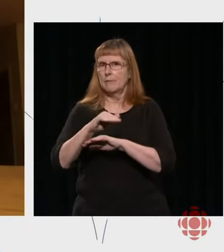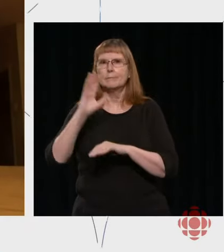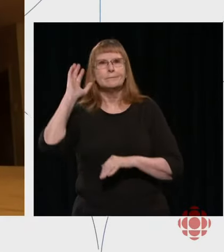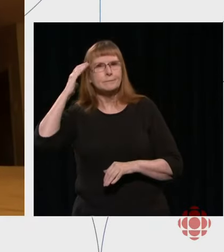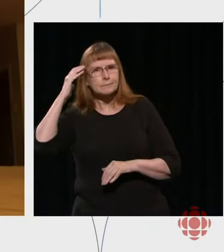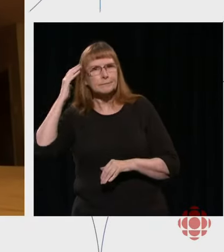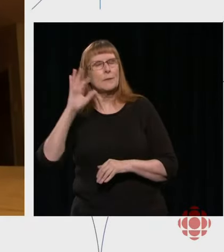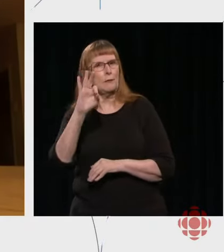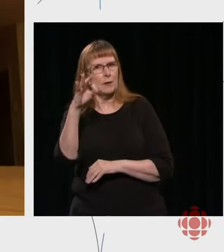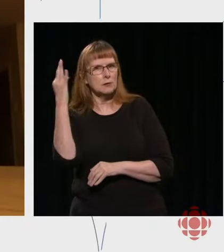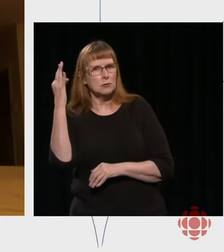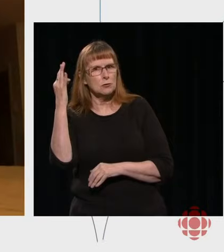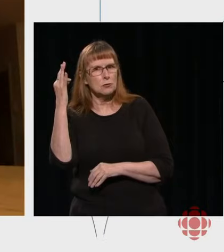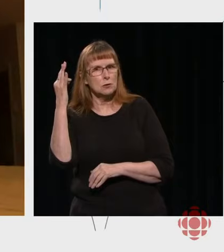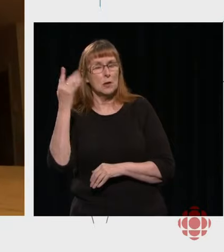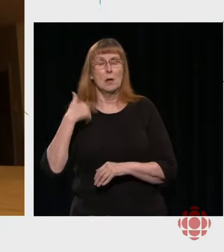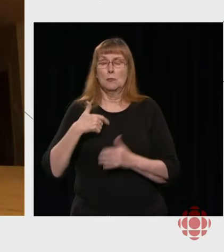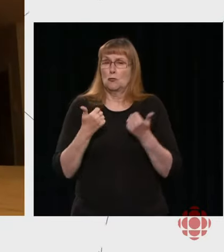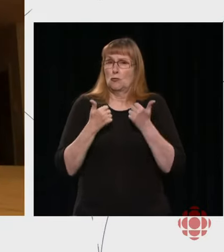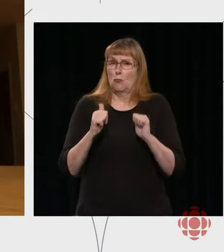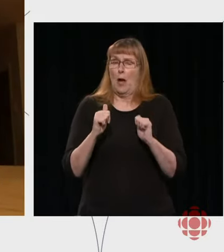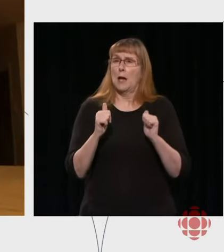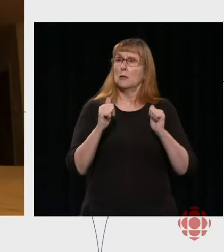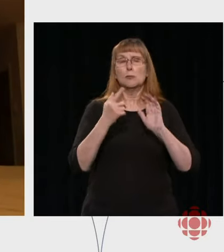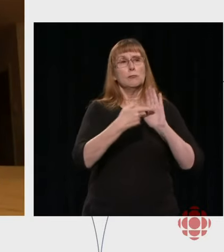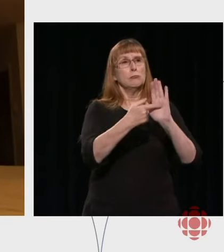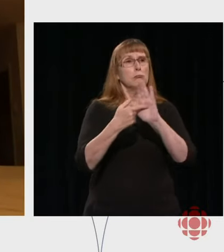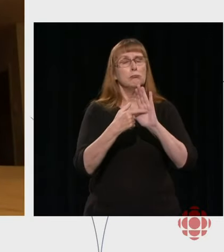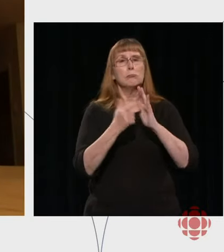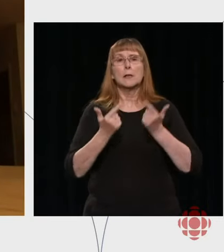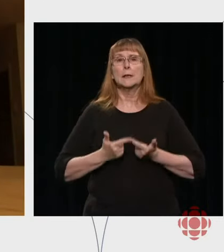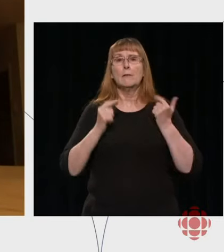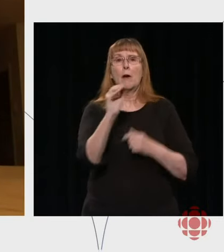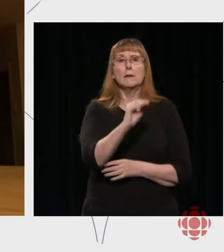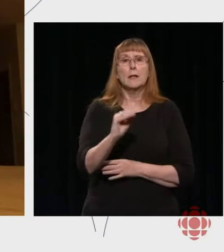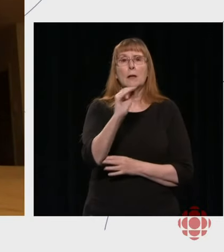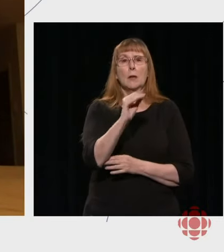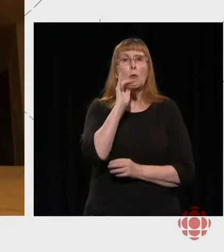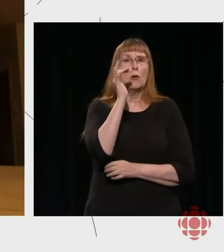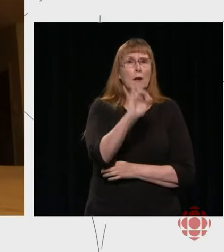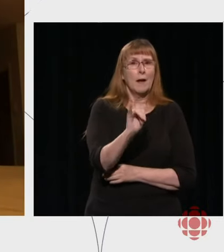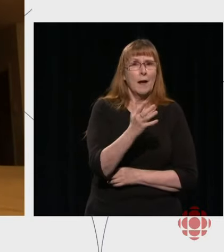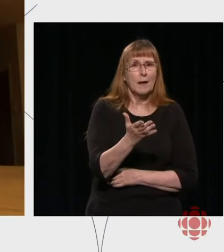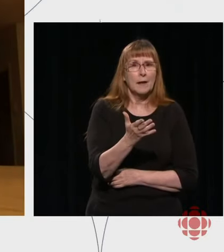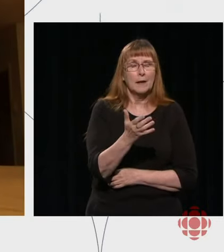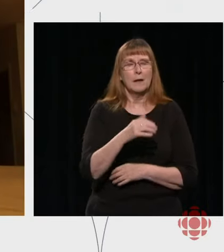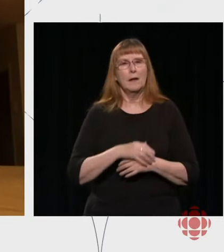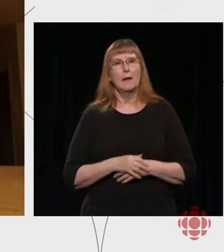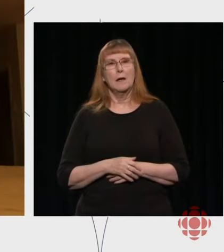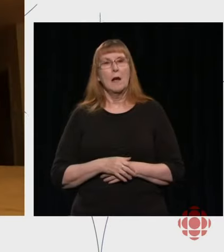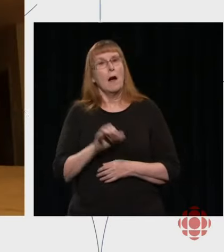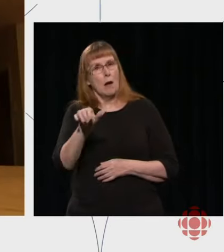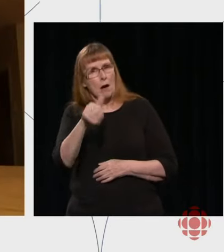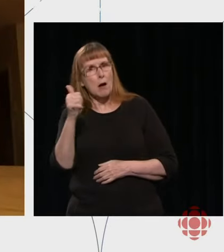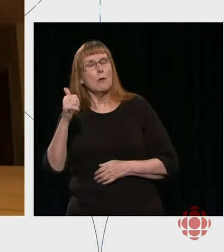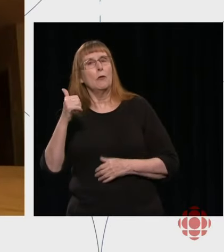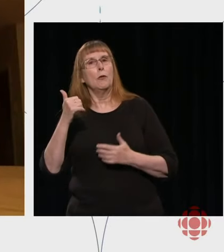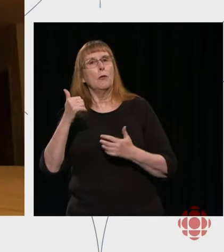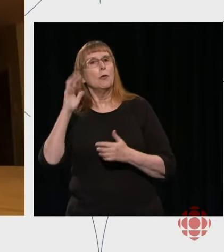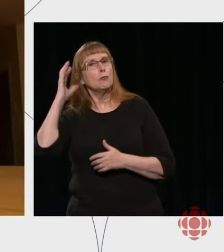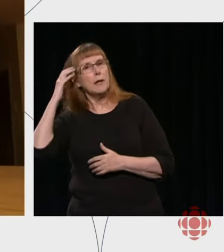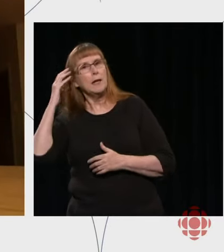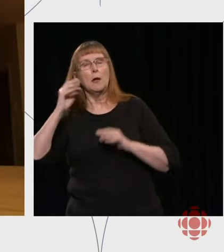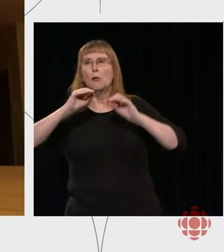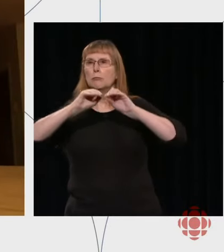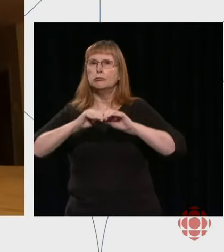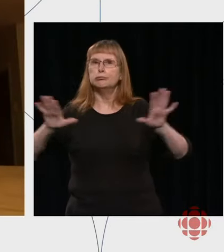we try to reflect life in Ontario. And when we've got radio shows that are national, well, at that point,